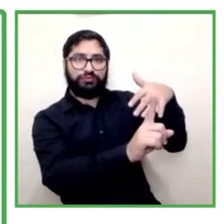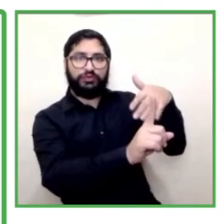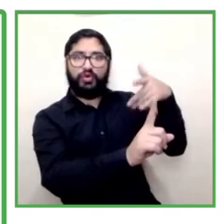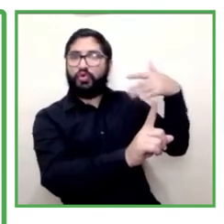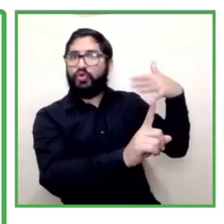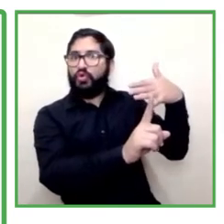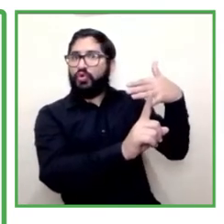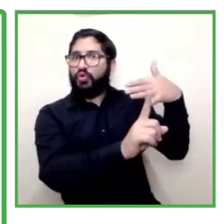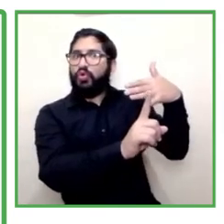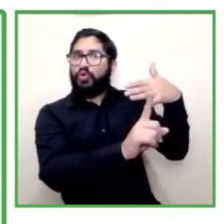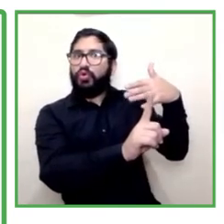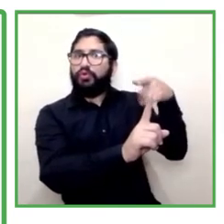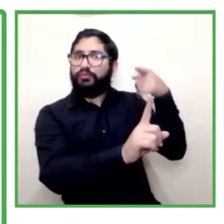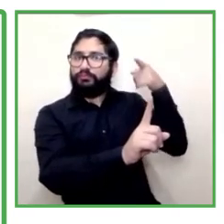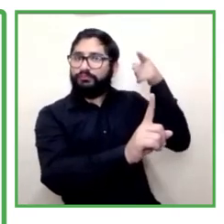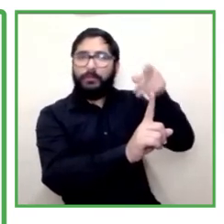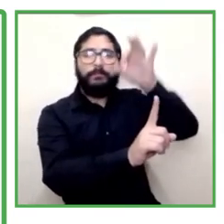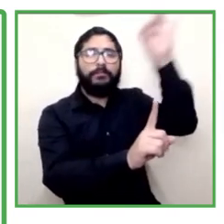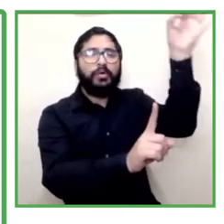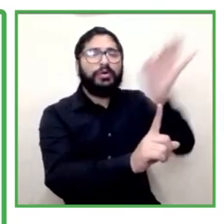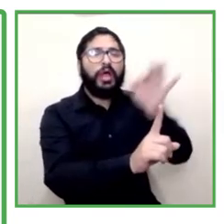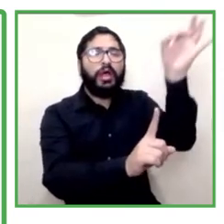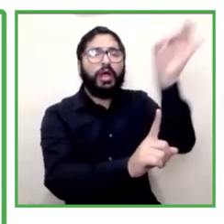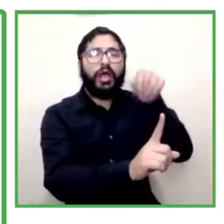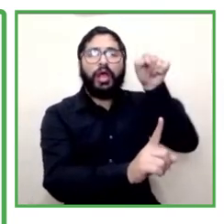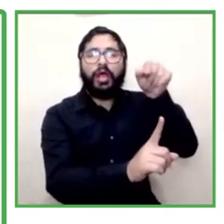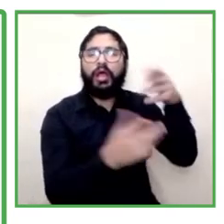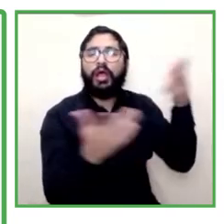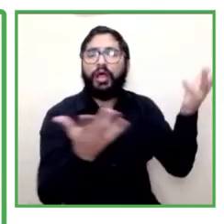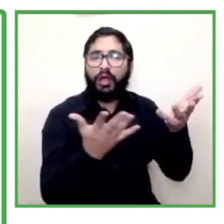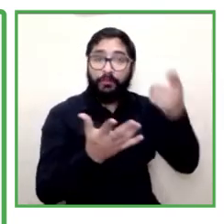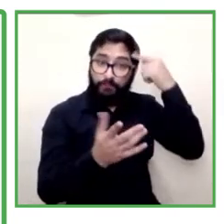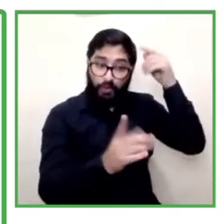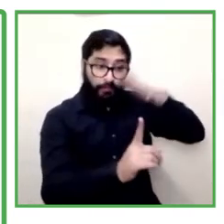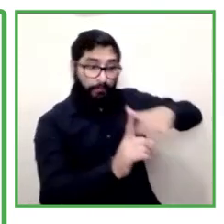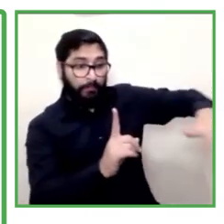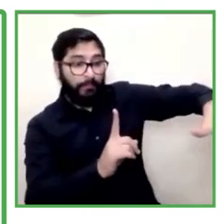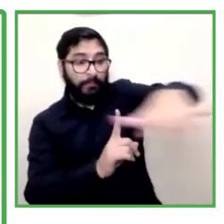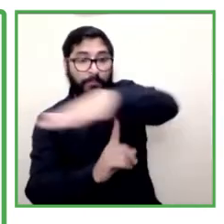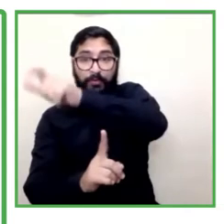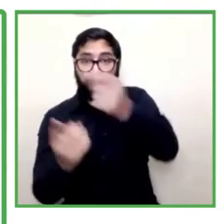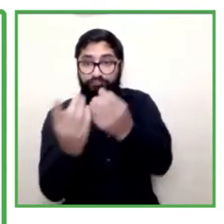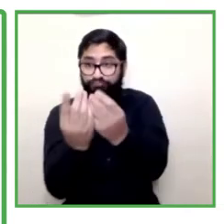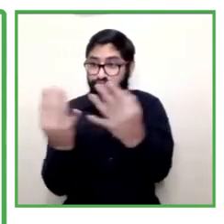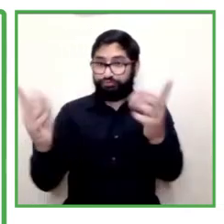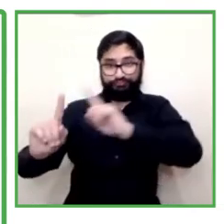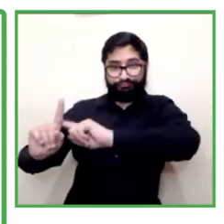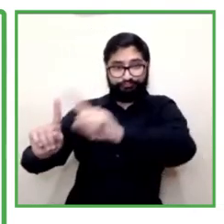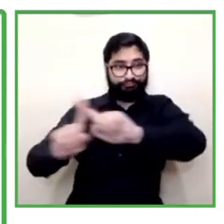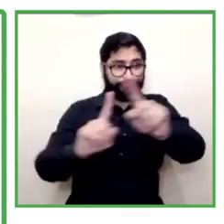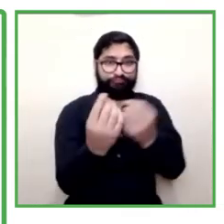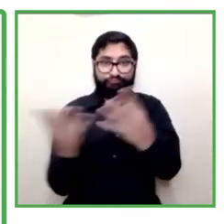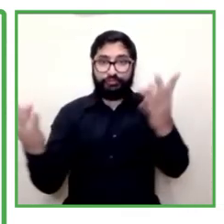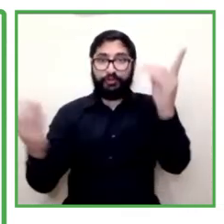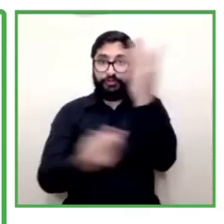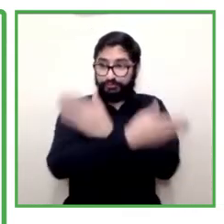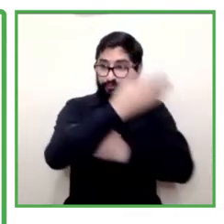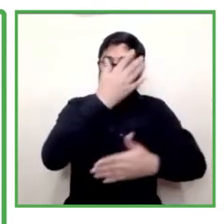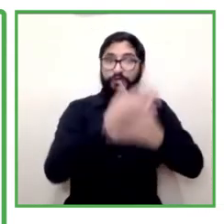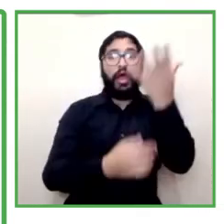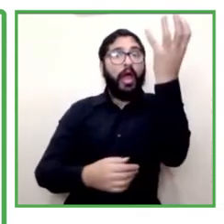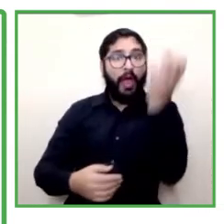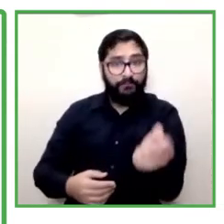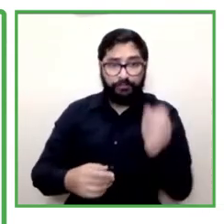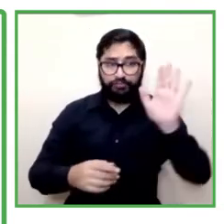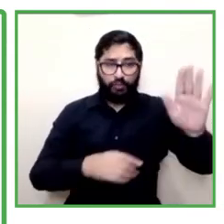exclusive for our applicants with disabilities we also do follow-ups for